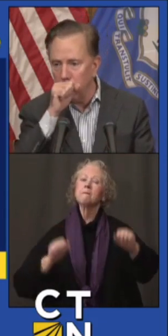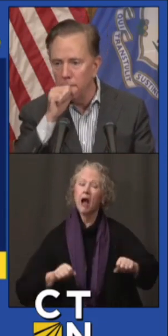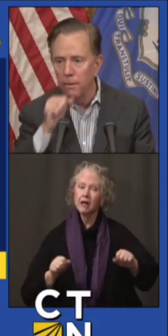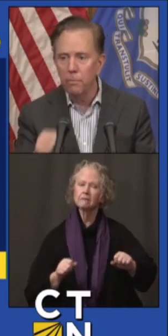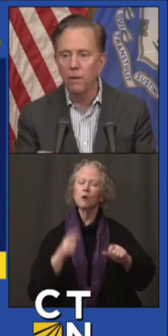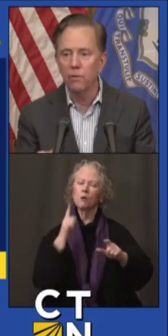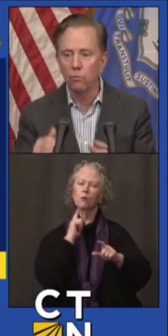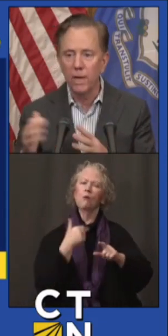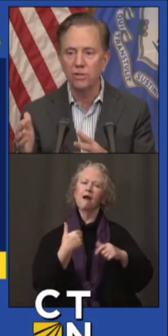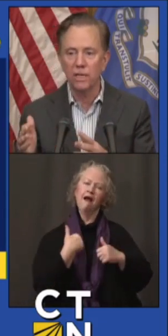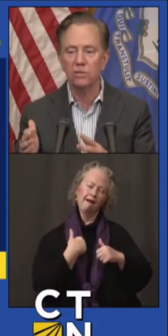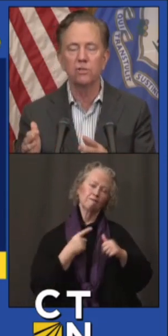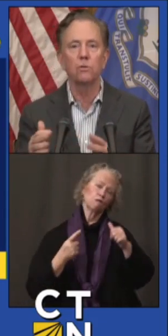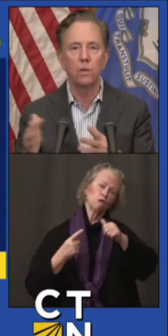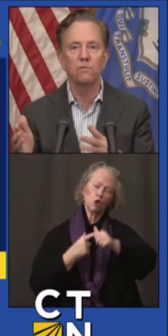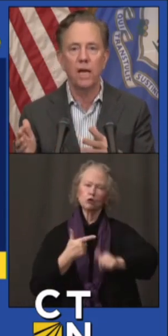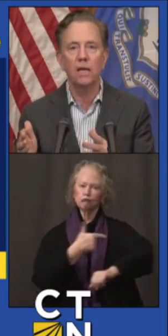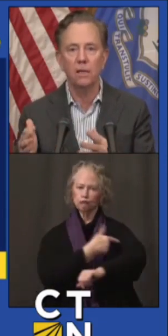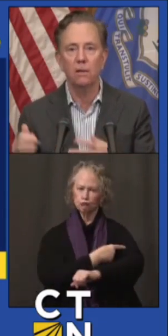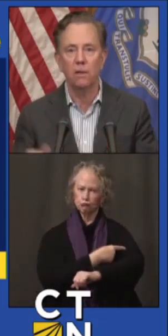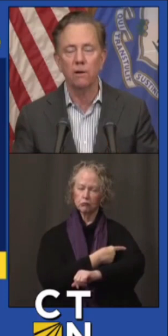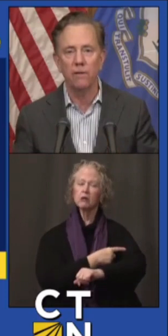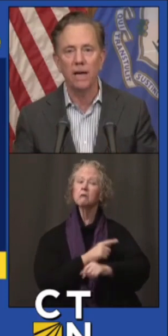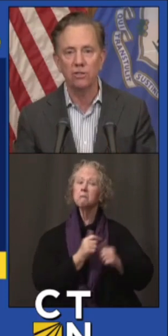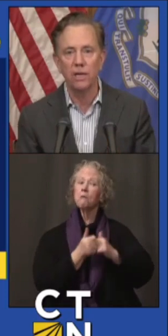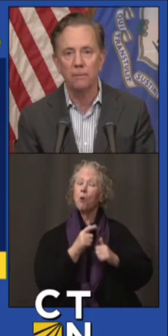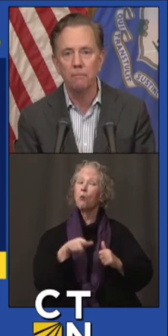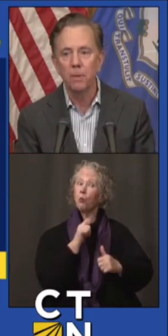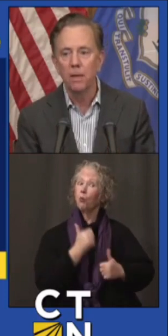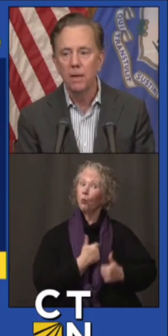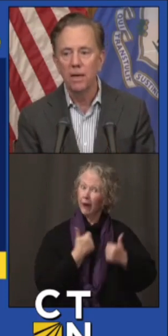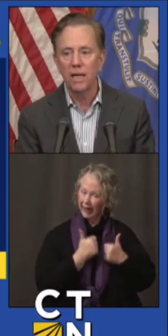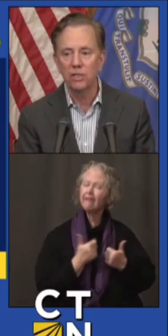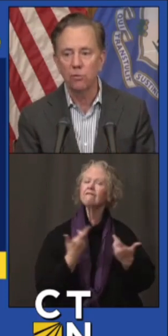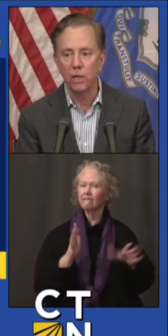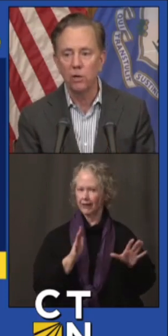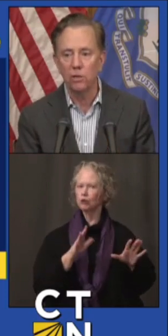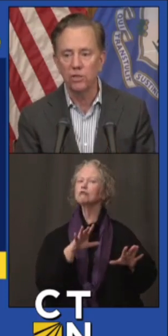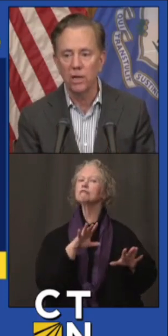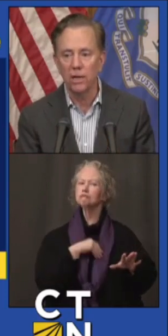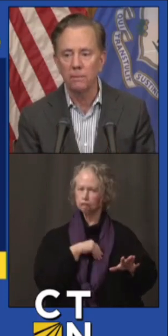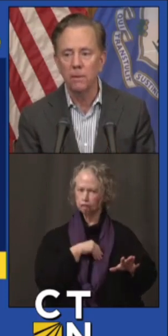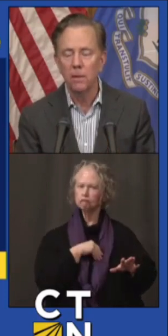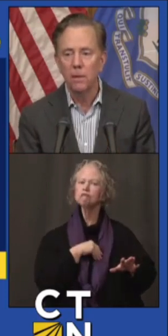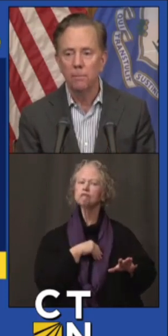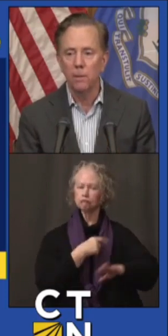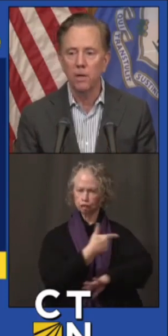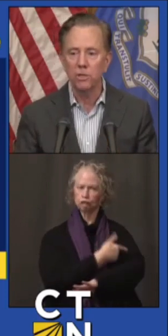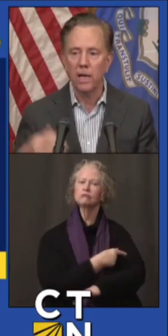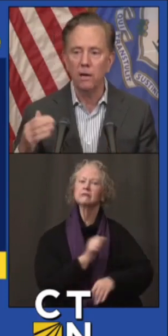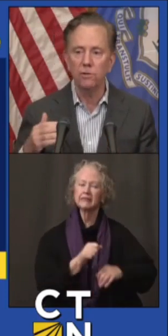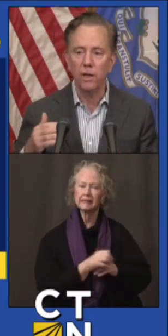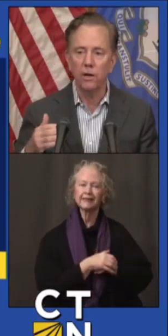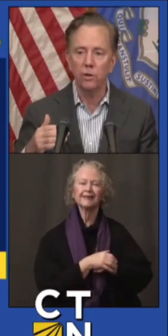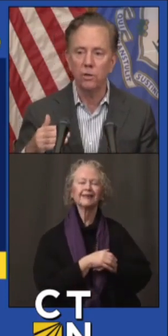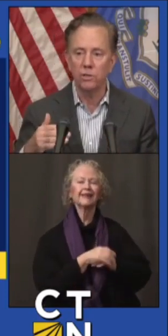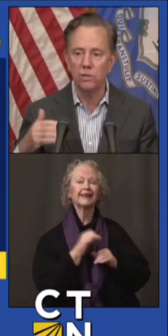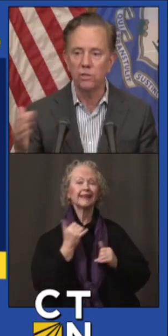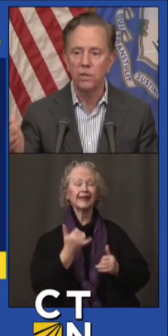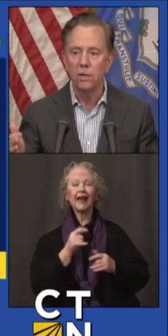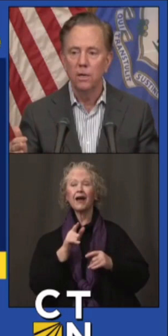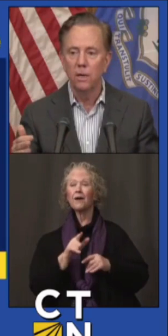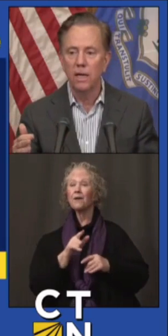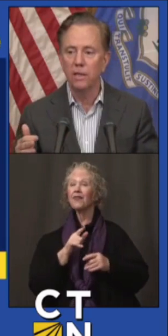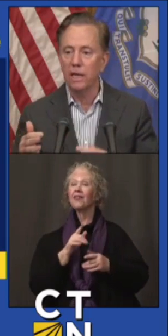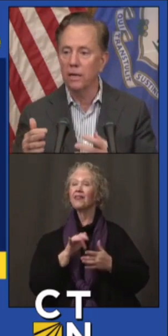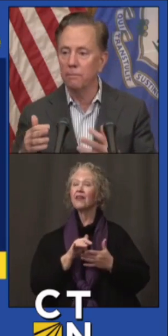of the residents will have taken their vaccine, and that's a really good sign. But amongst the health care nurses